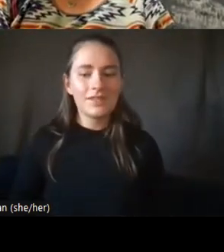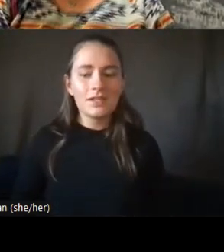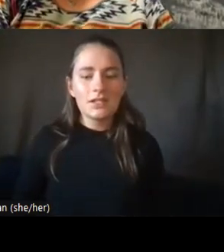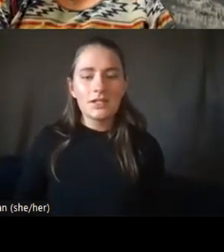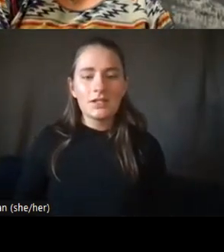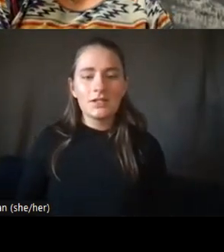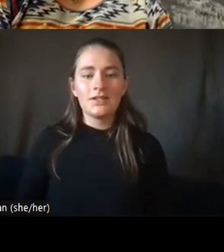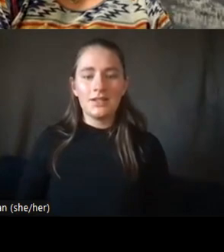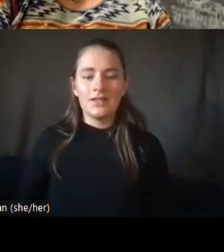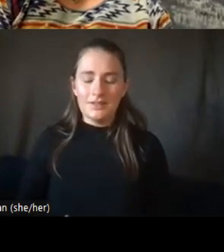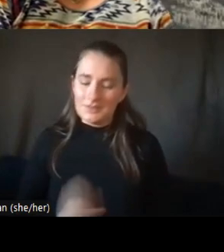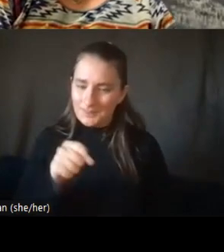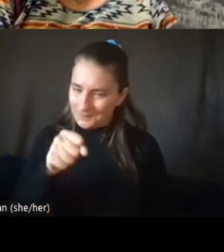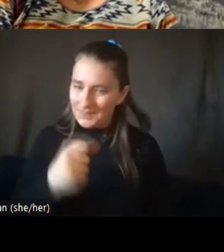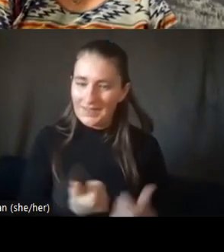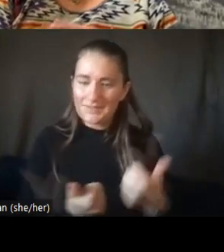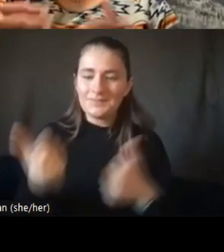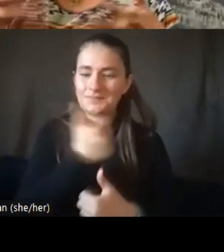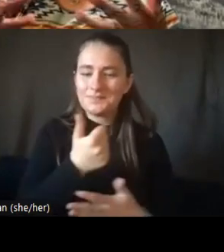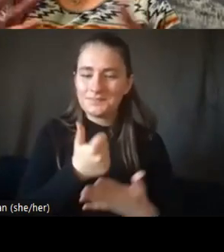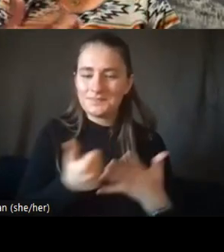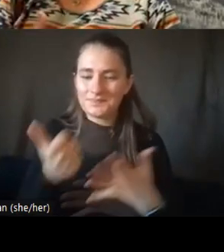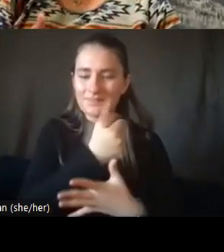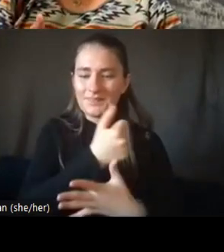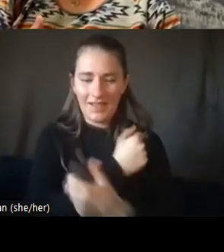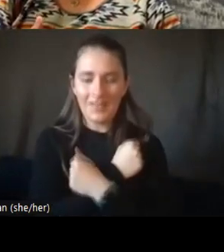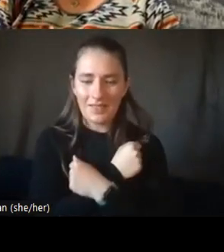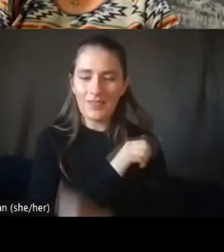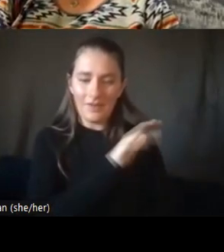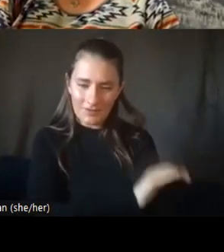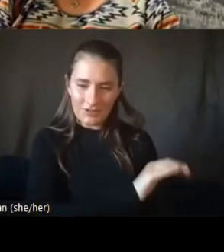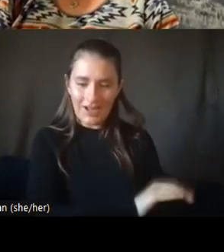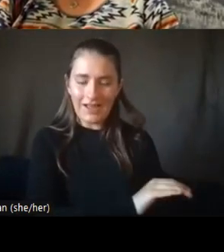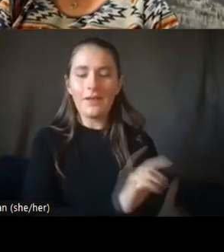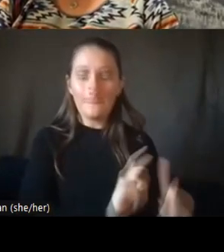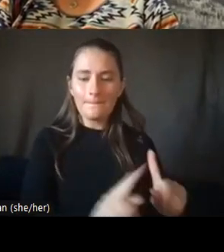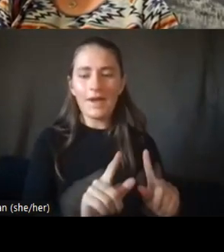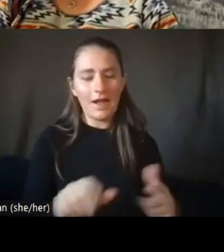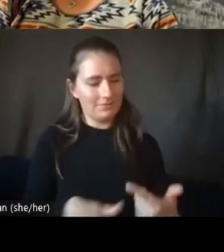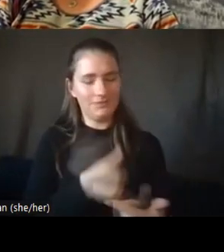for her. Um, but some of it is what I've learned in my own life growing up.